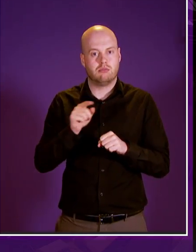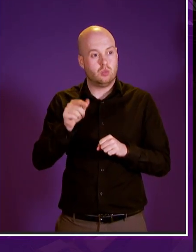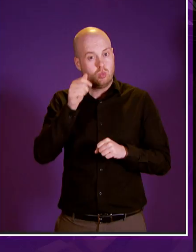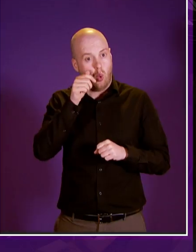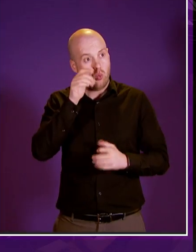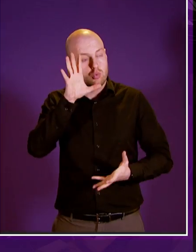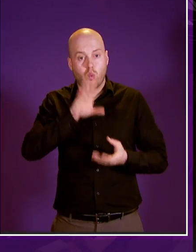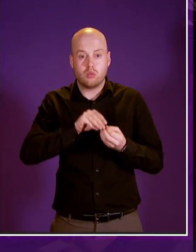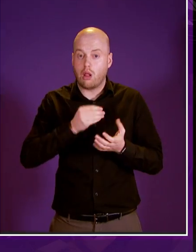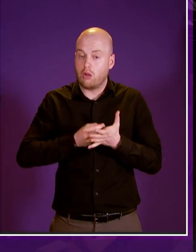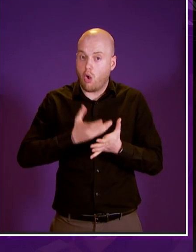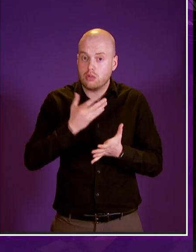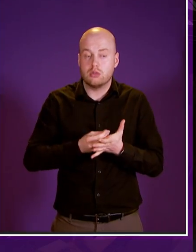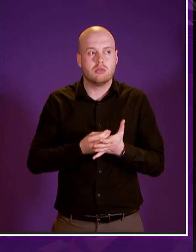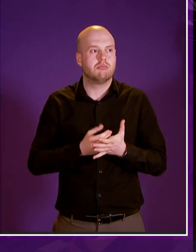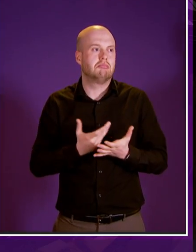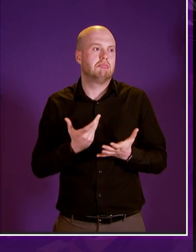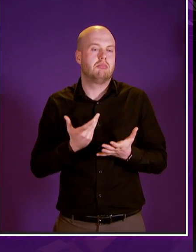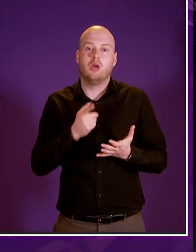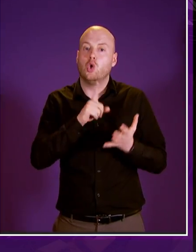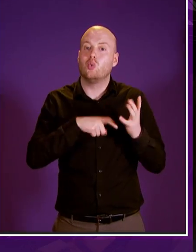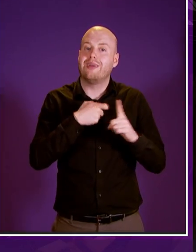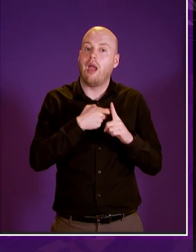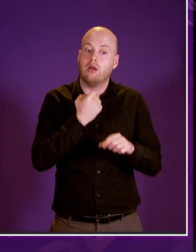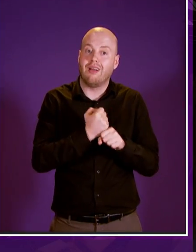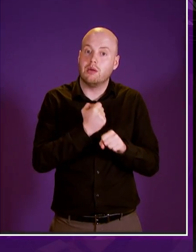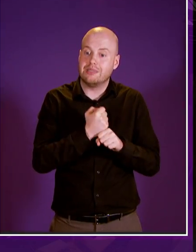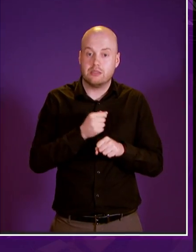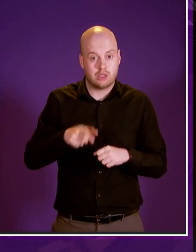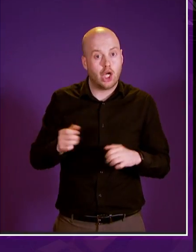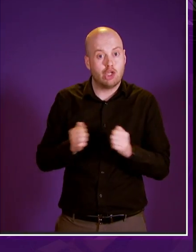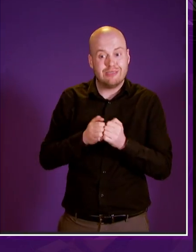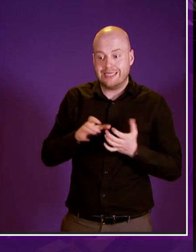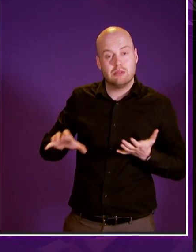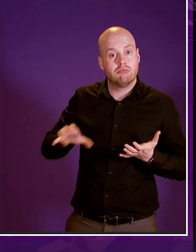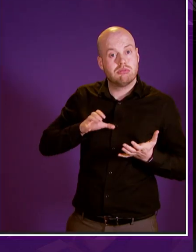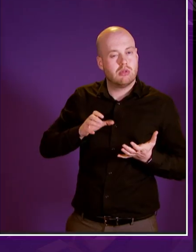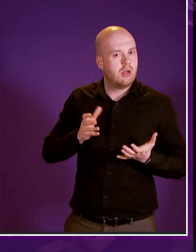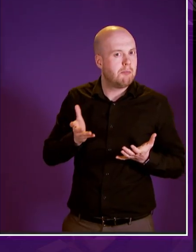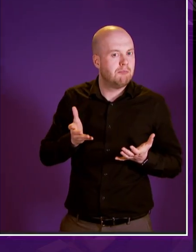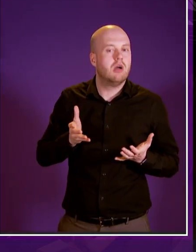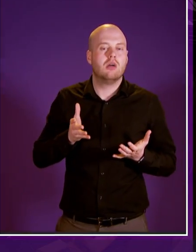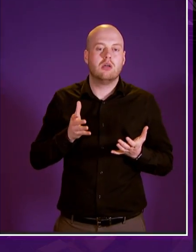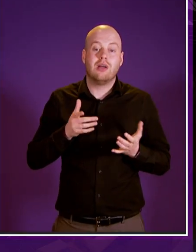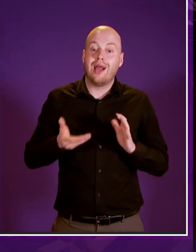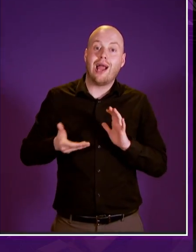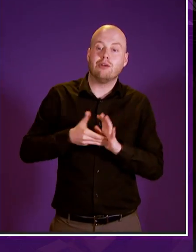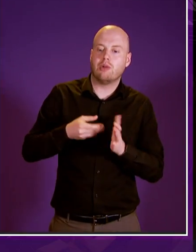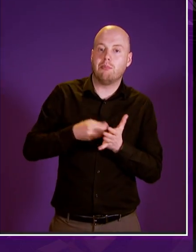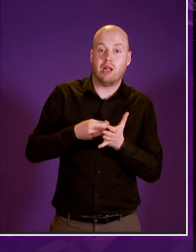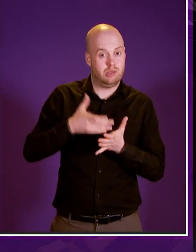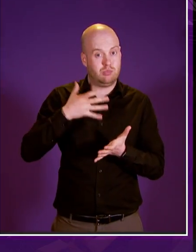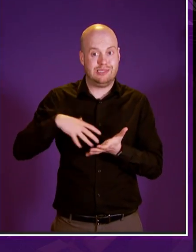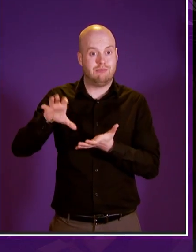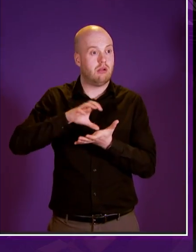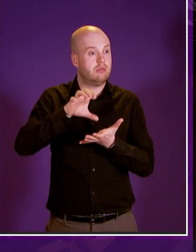or the extent to which this will exceed the uk government's agreed contribution with the excess requiring funder from the wider